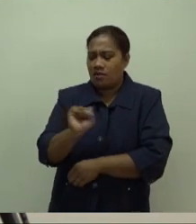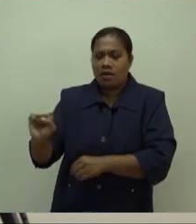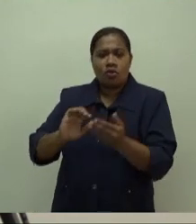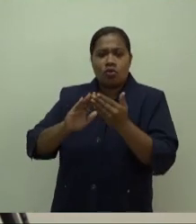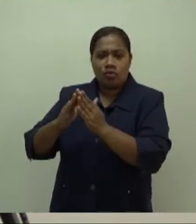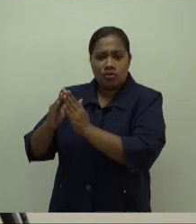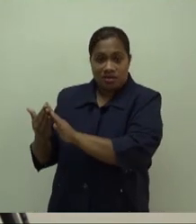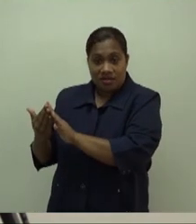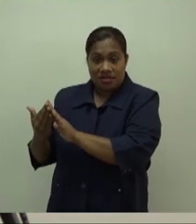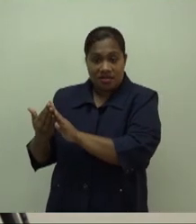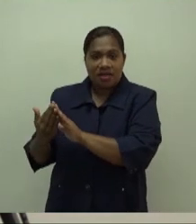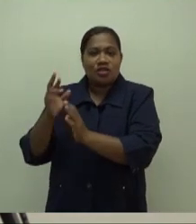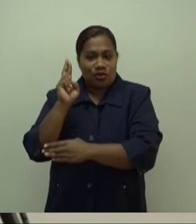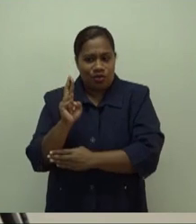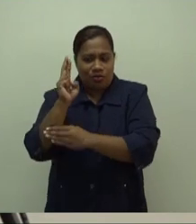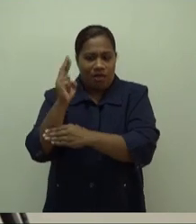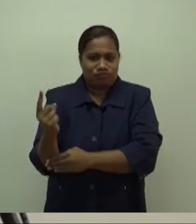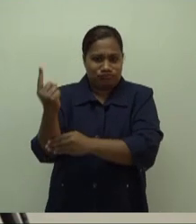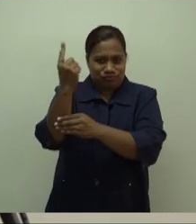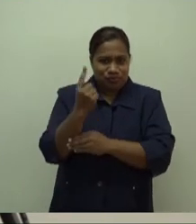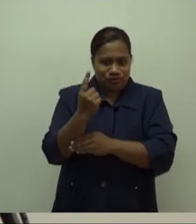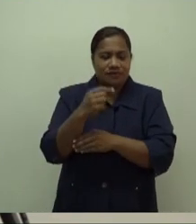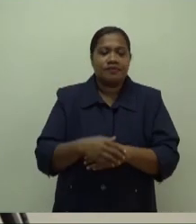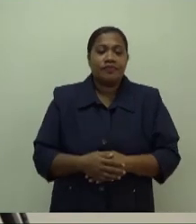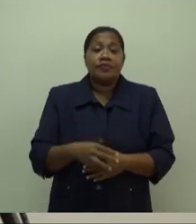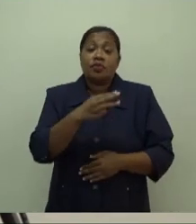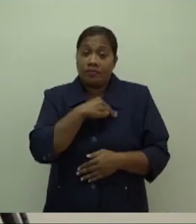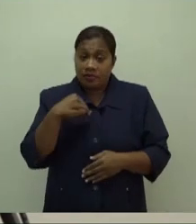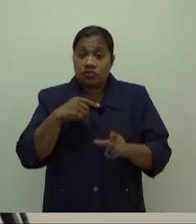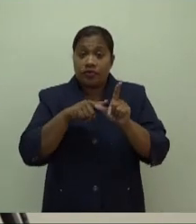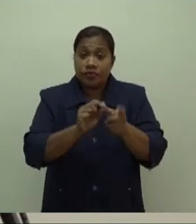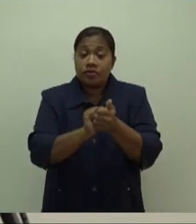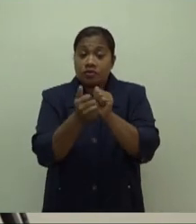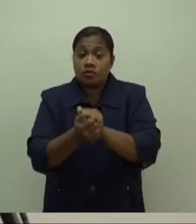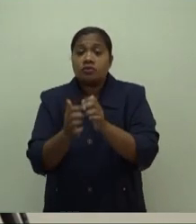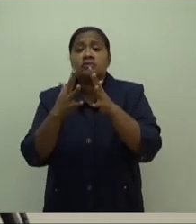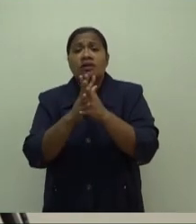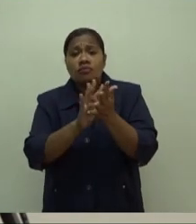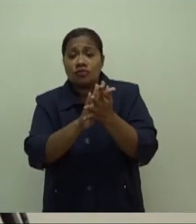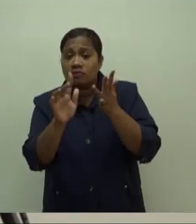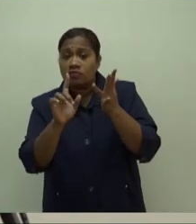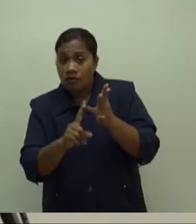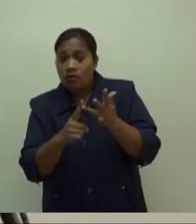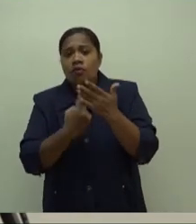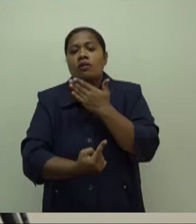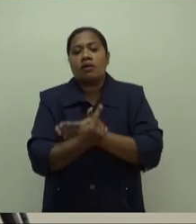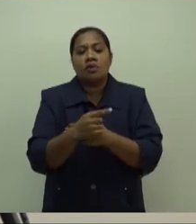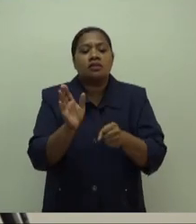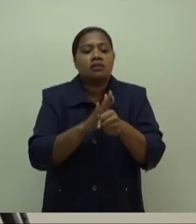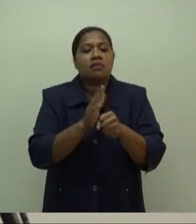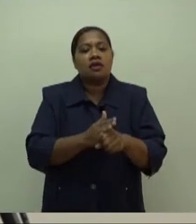unit has also worked with the Fiji Sports Commission, Ministry of Youth and Sports, and WHO to develop videos for keeping physically